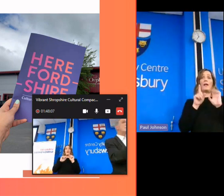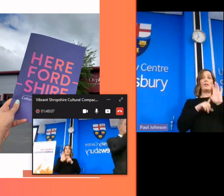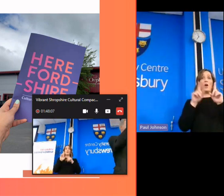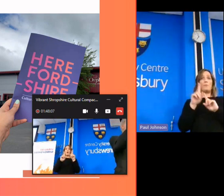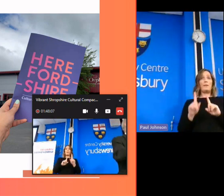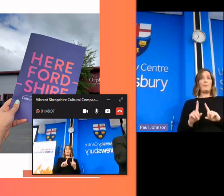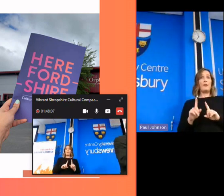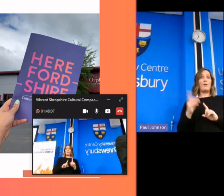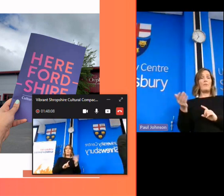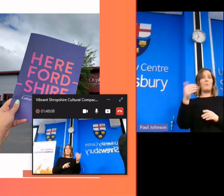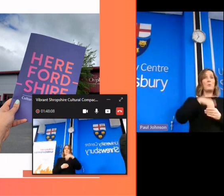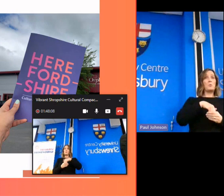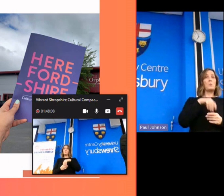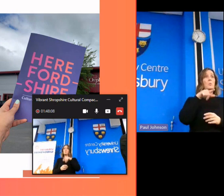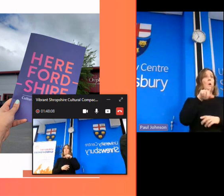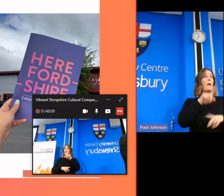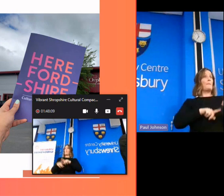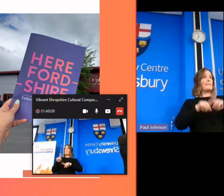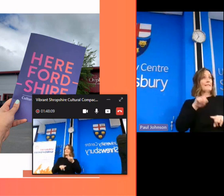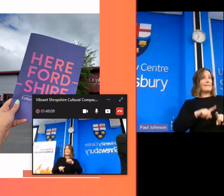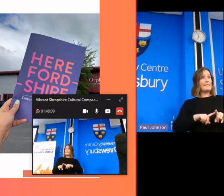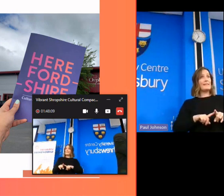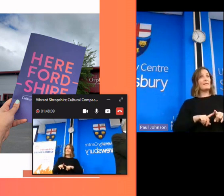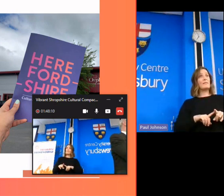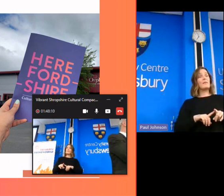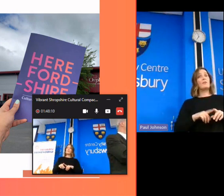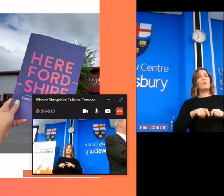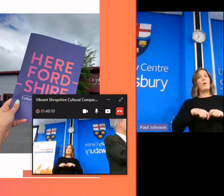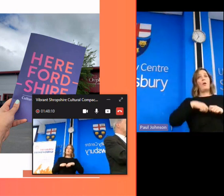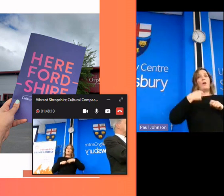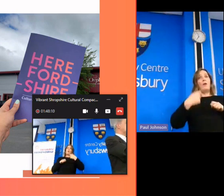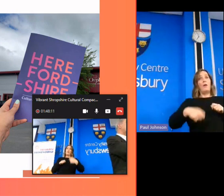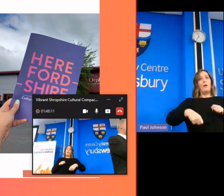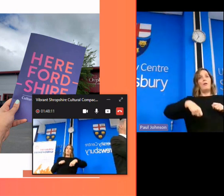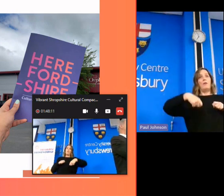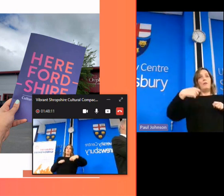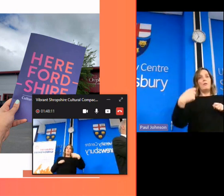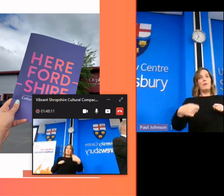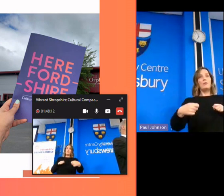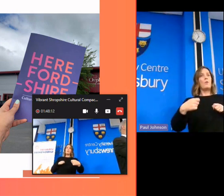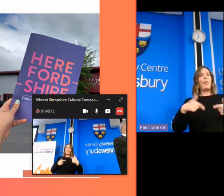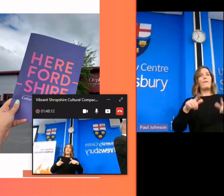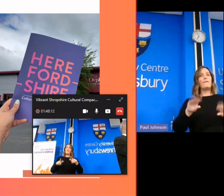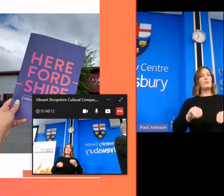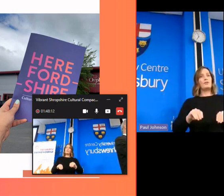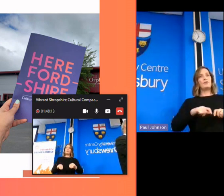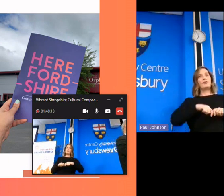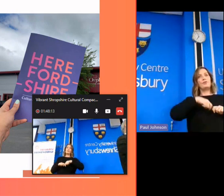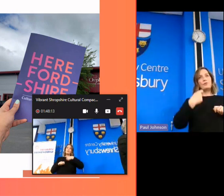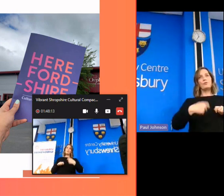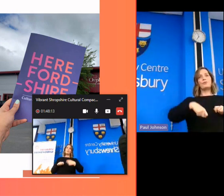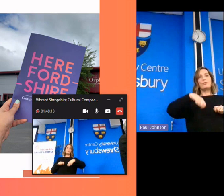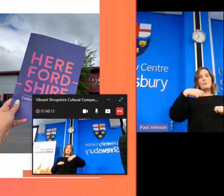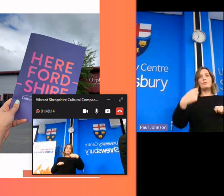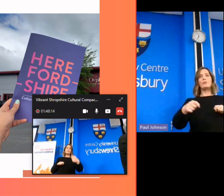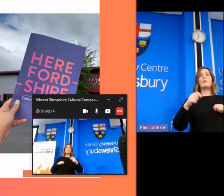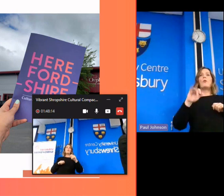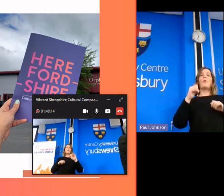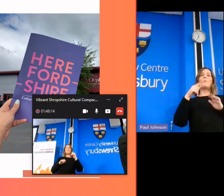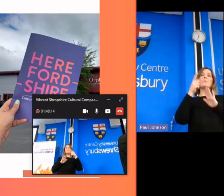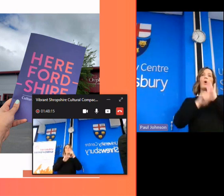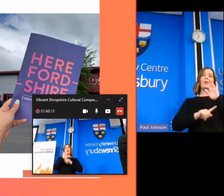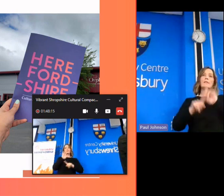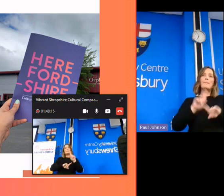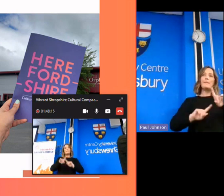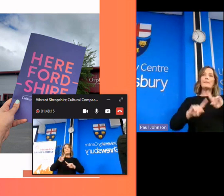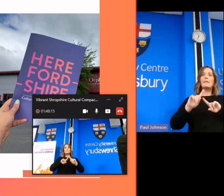to a meeting perhaps like this or even more specifically to um um policy meetings